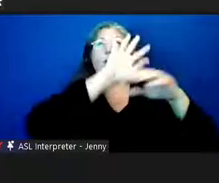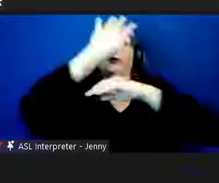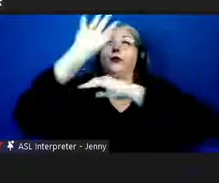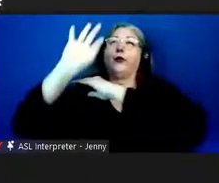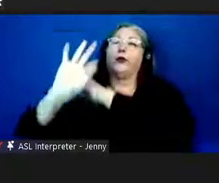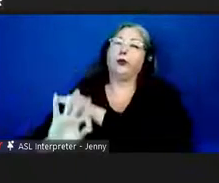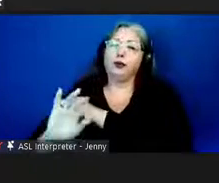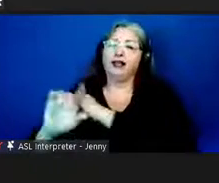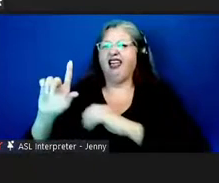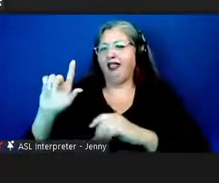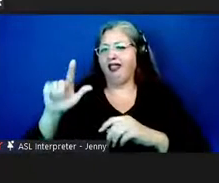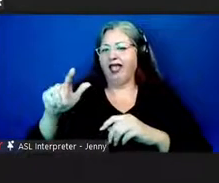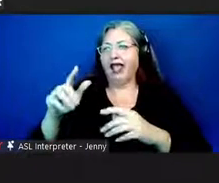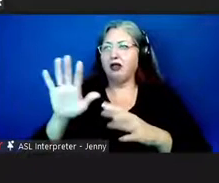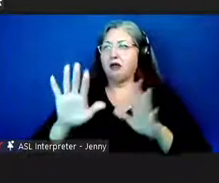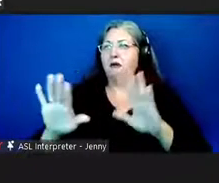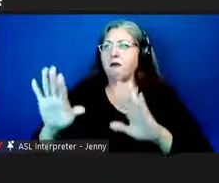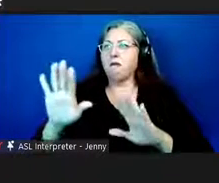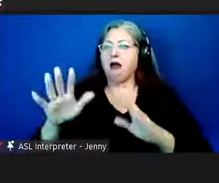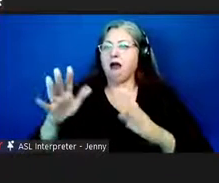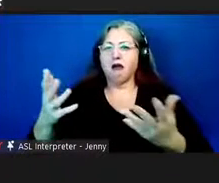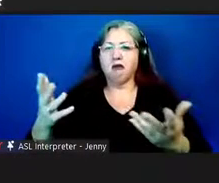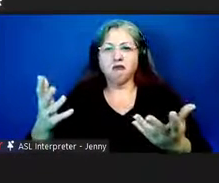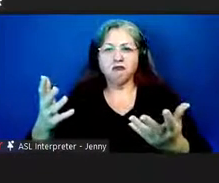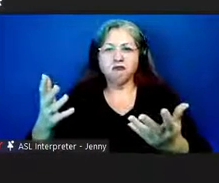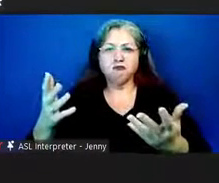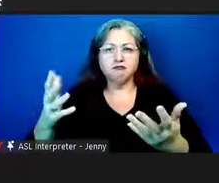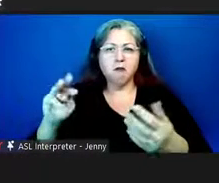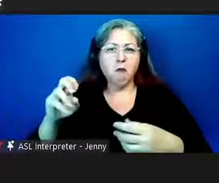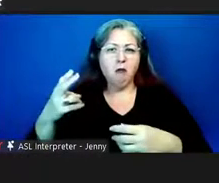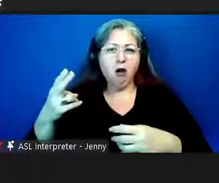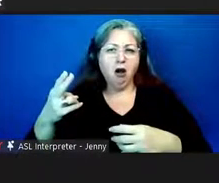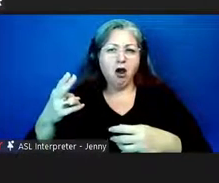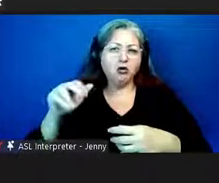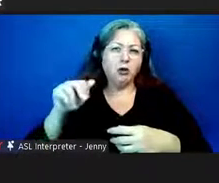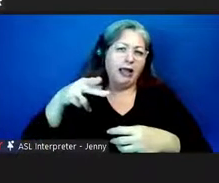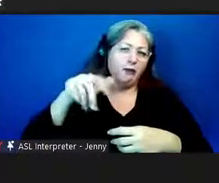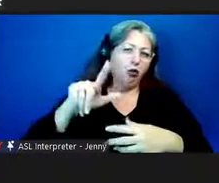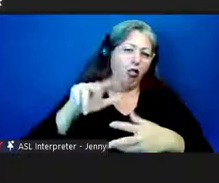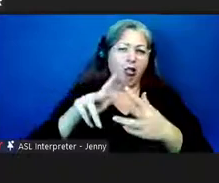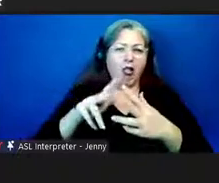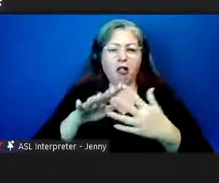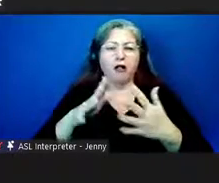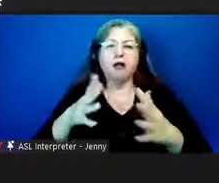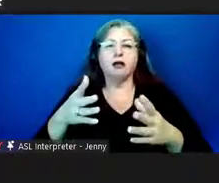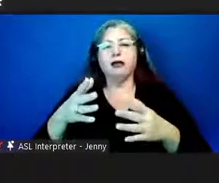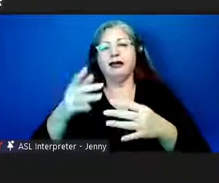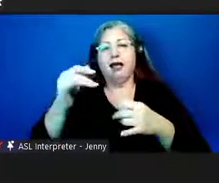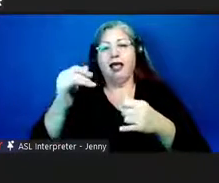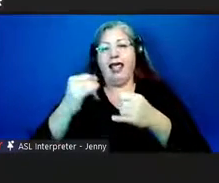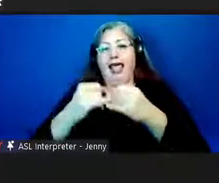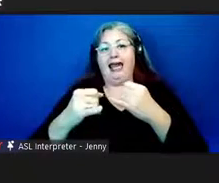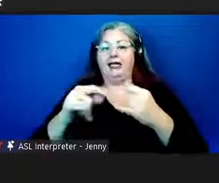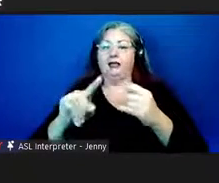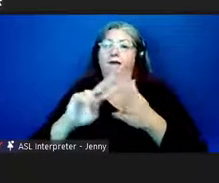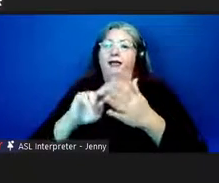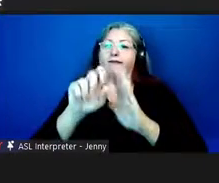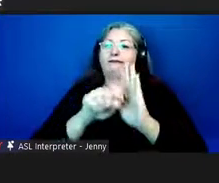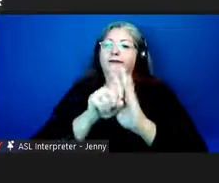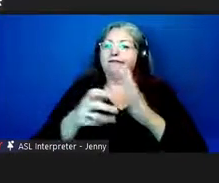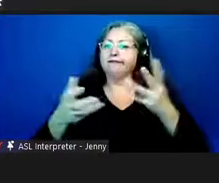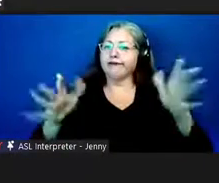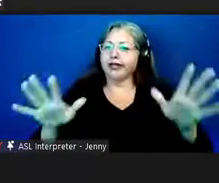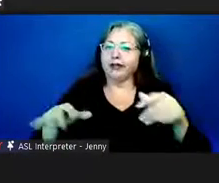on in about was that march april or so and the ending of that season uh